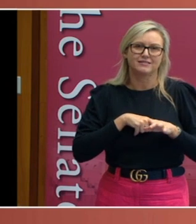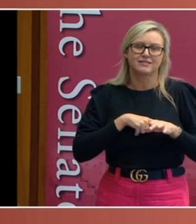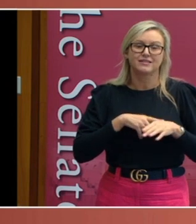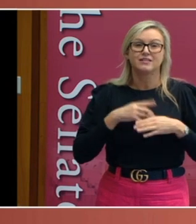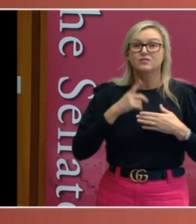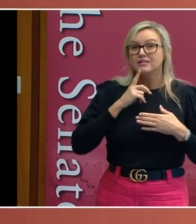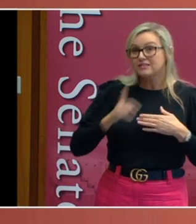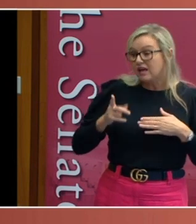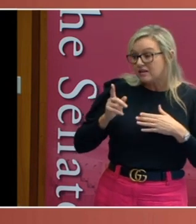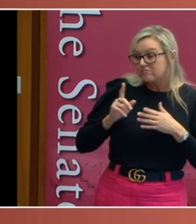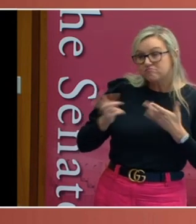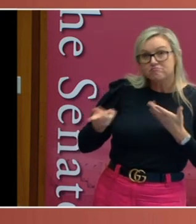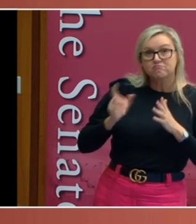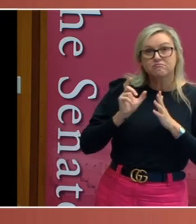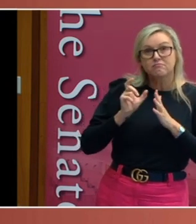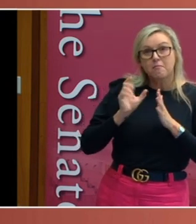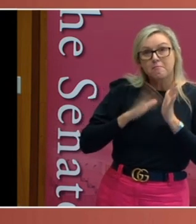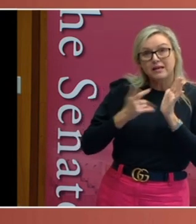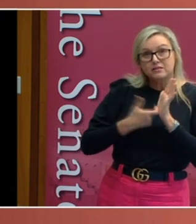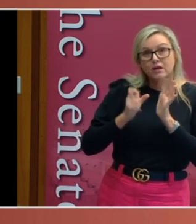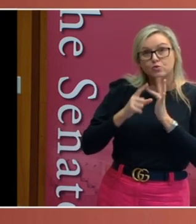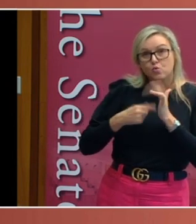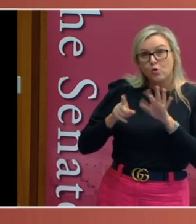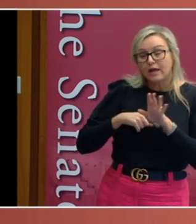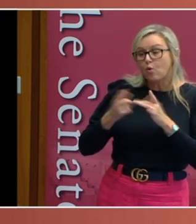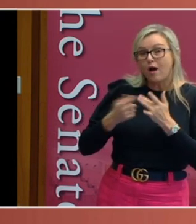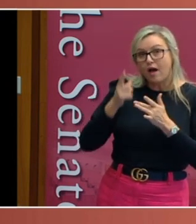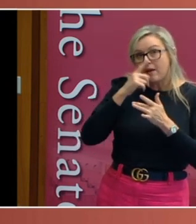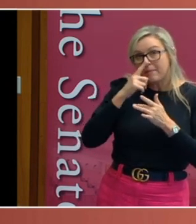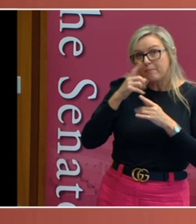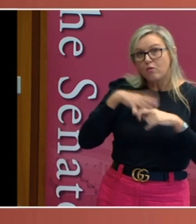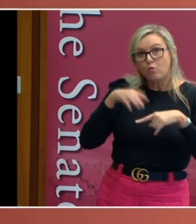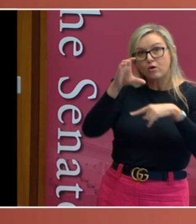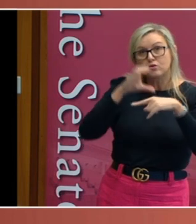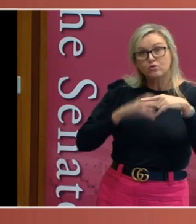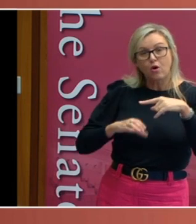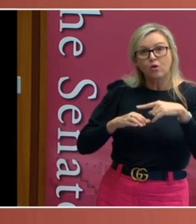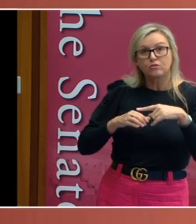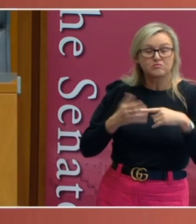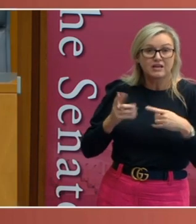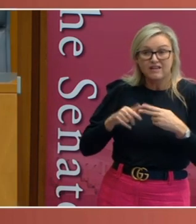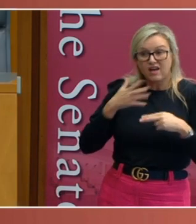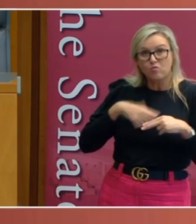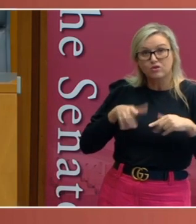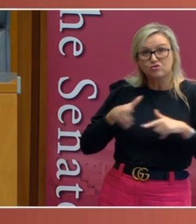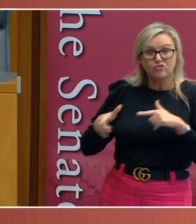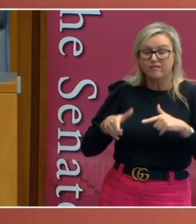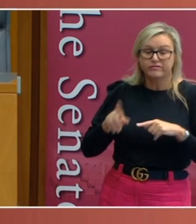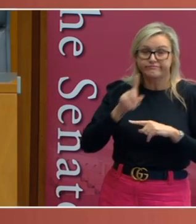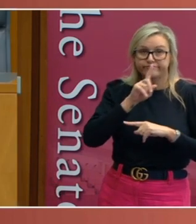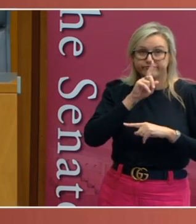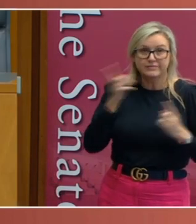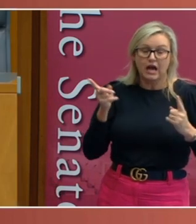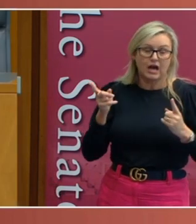that Mr Dooley or any of the other people who were seeking to cross the line intended to travel interstate and had been